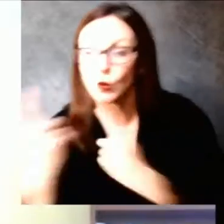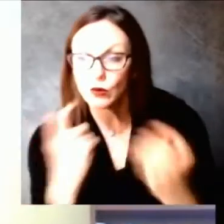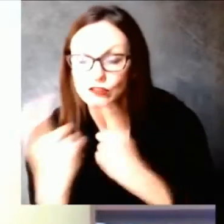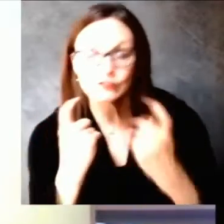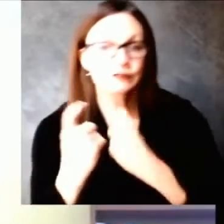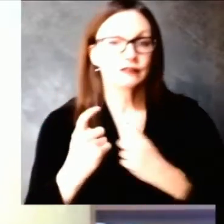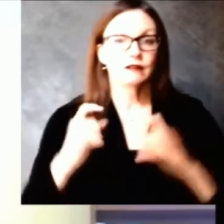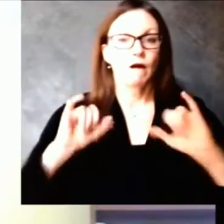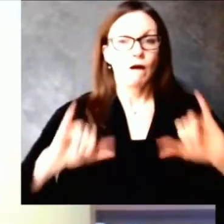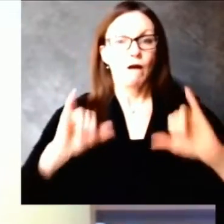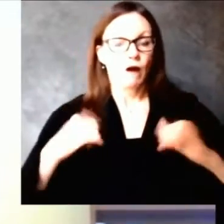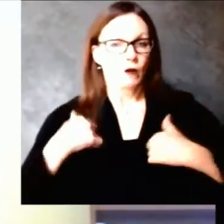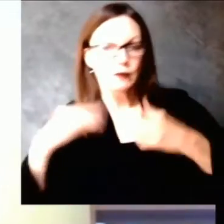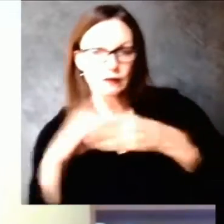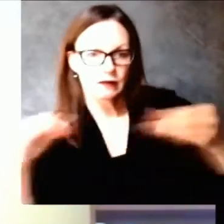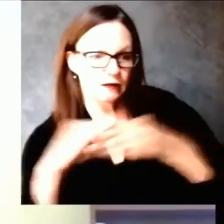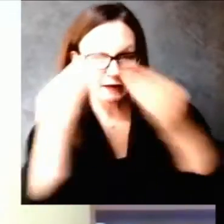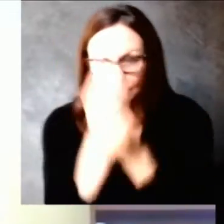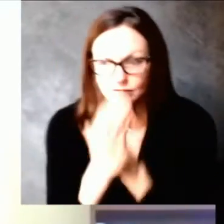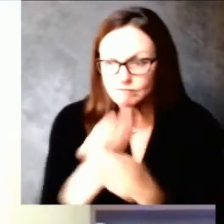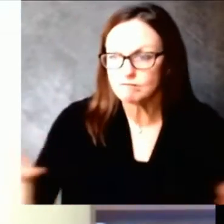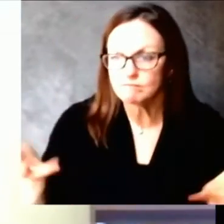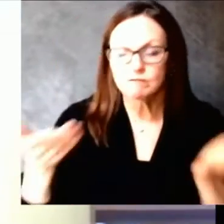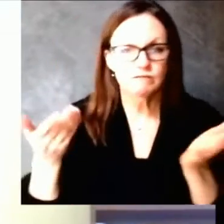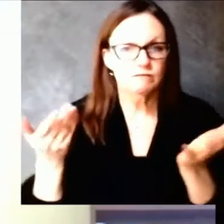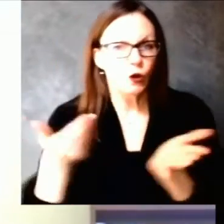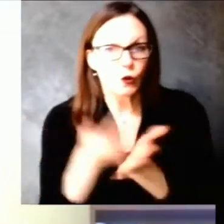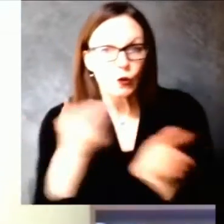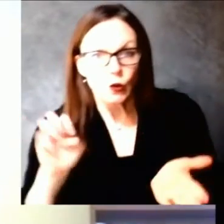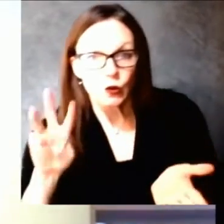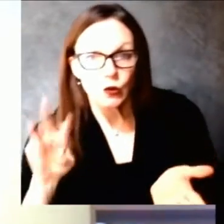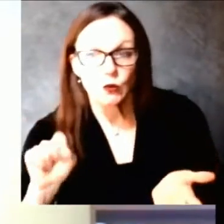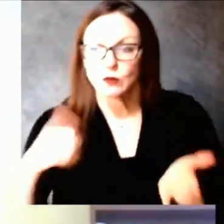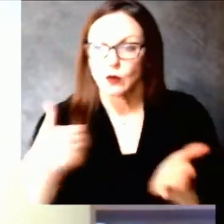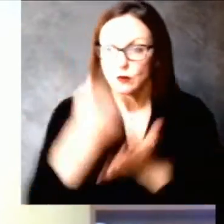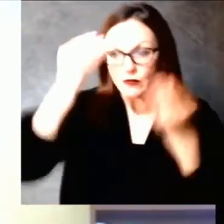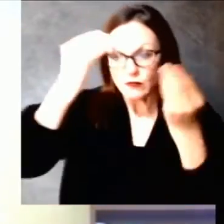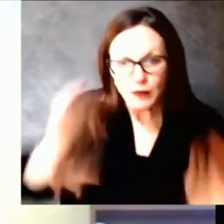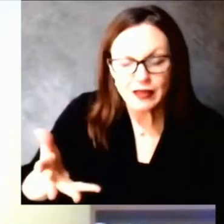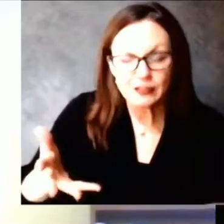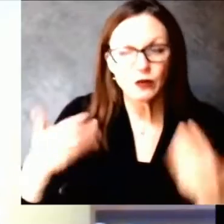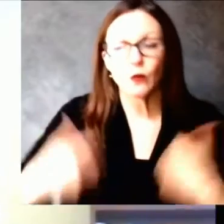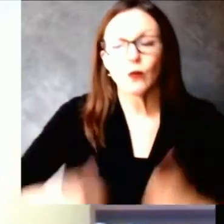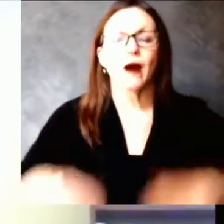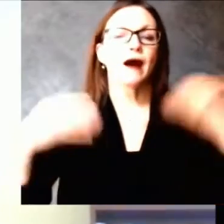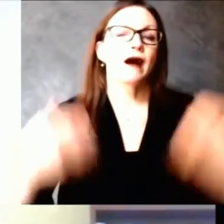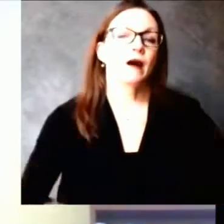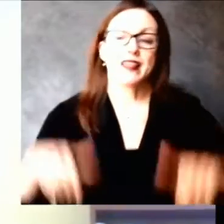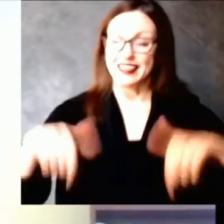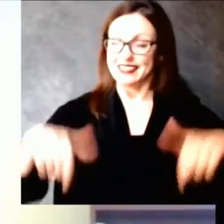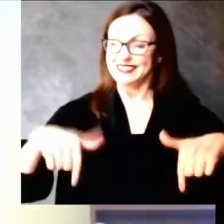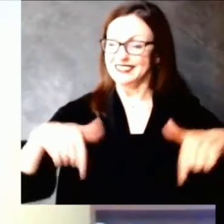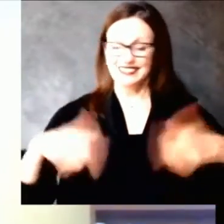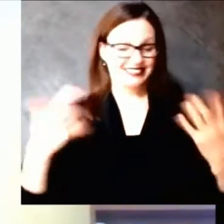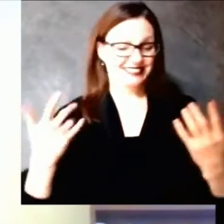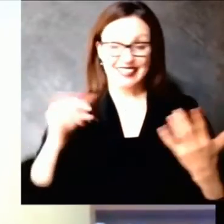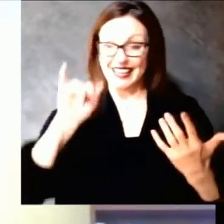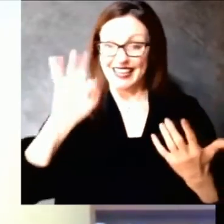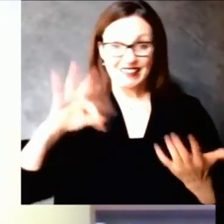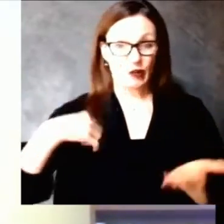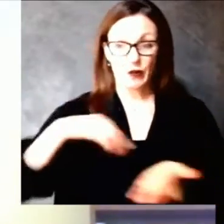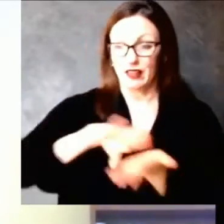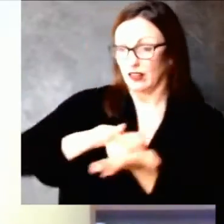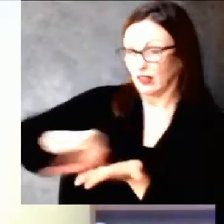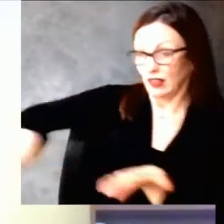take a moment to thank the people who make this possible. I know I'm grateful for your work and I also know the